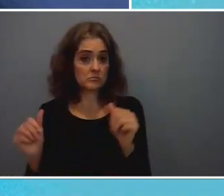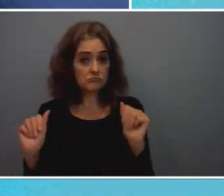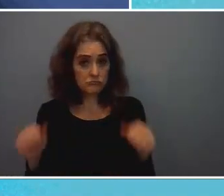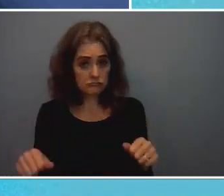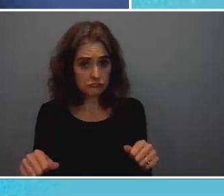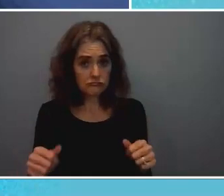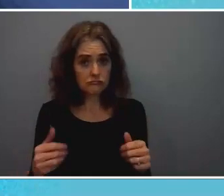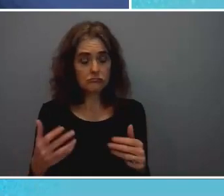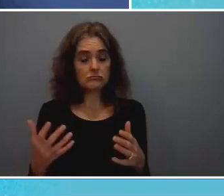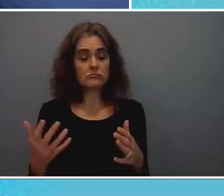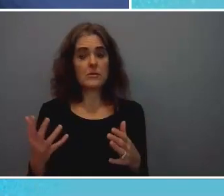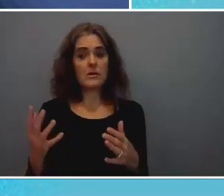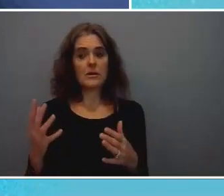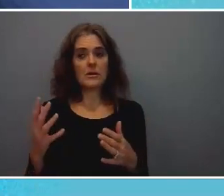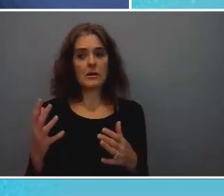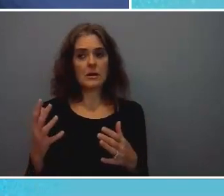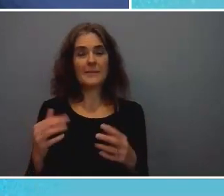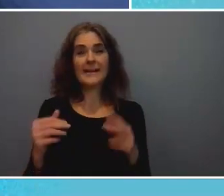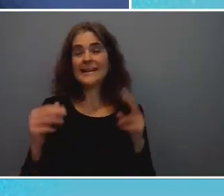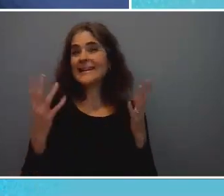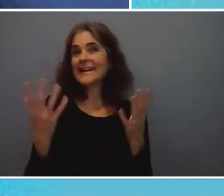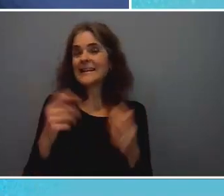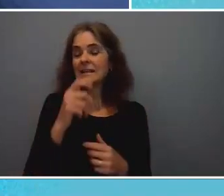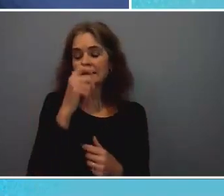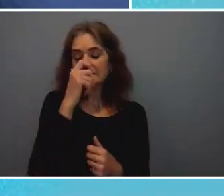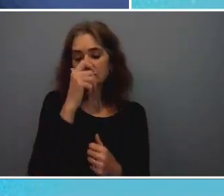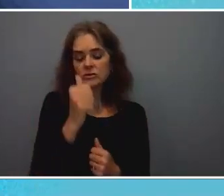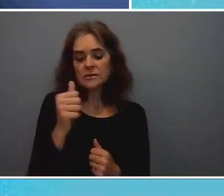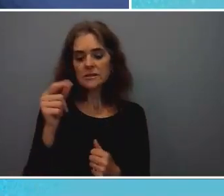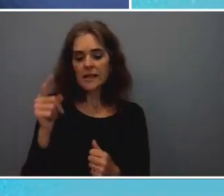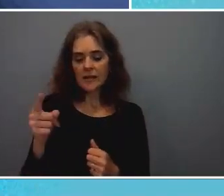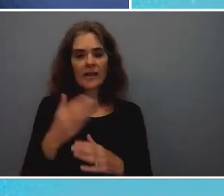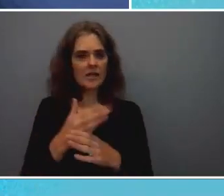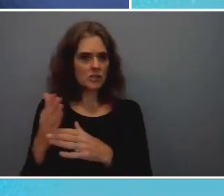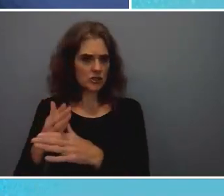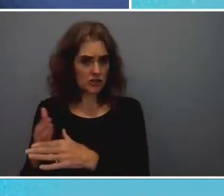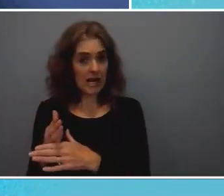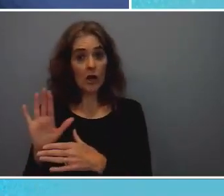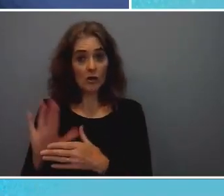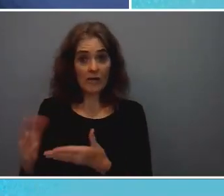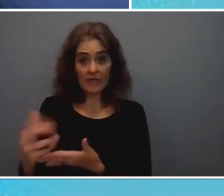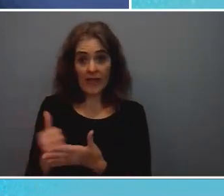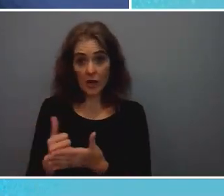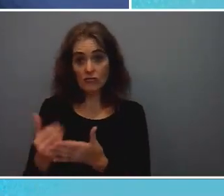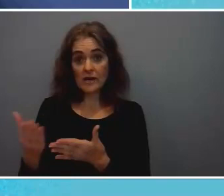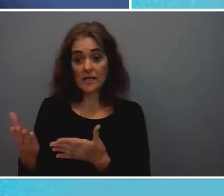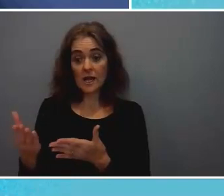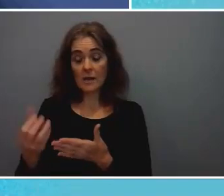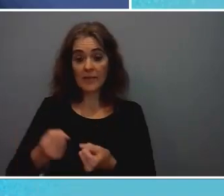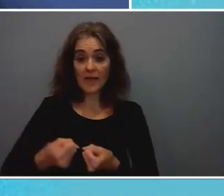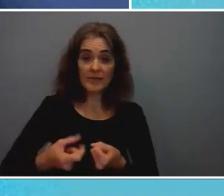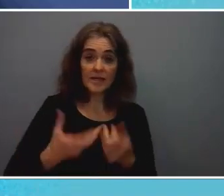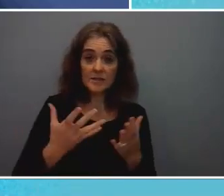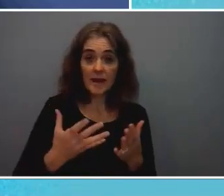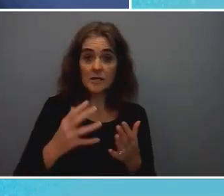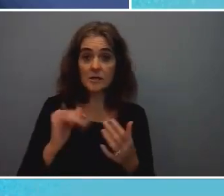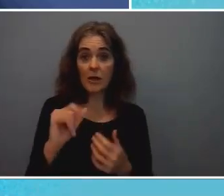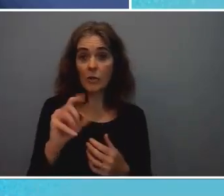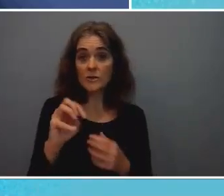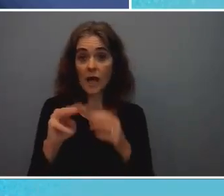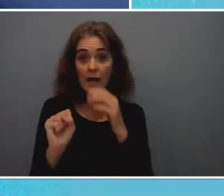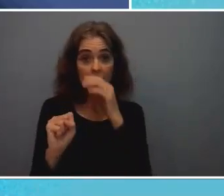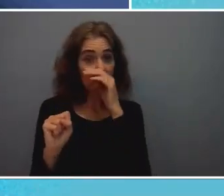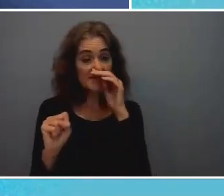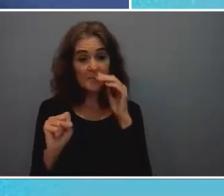which you know as a matter of fact the the share that of their income that they end up uh spending on on these items is is quite is